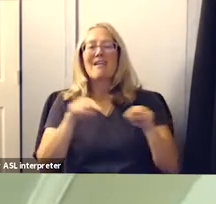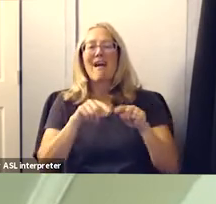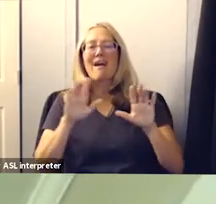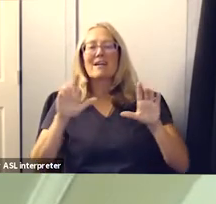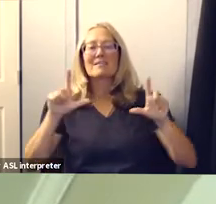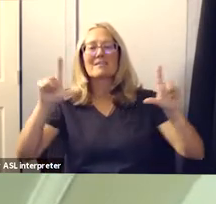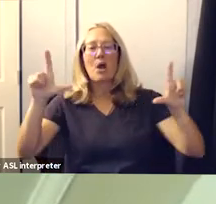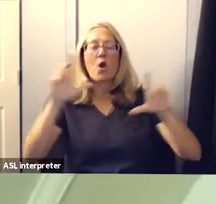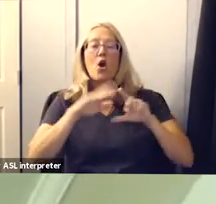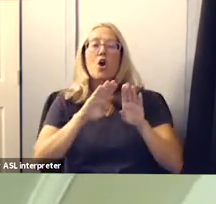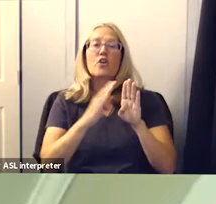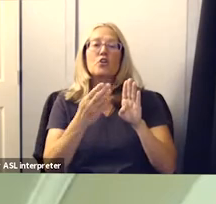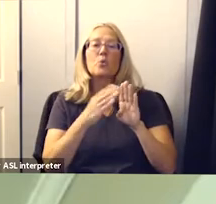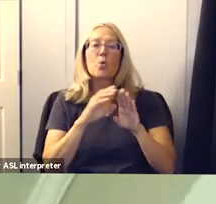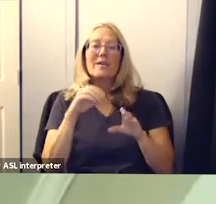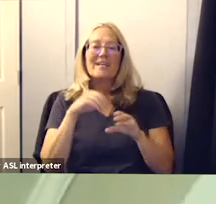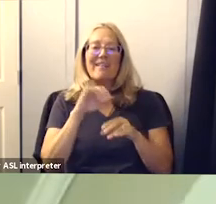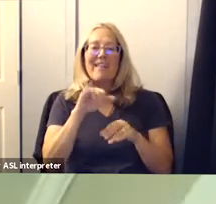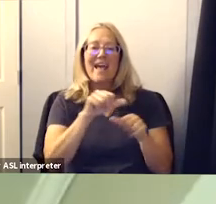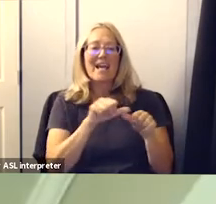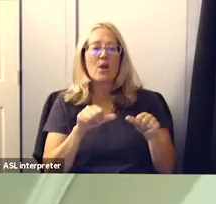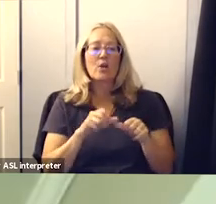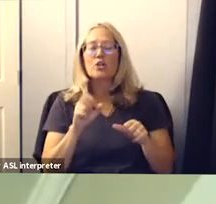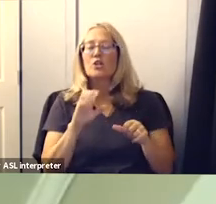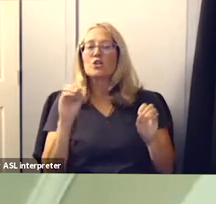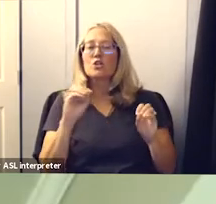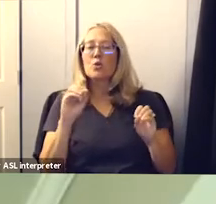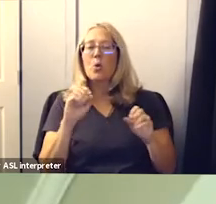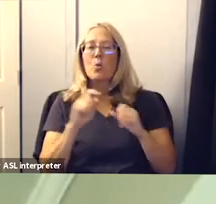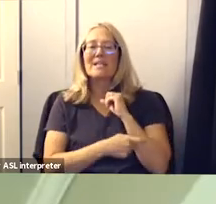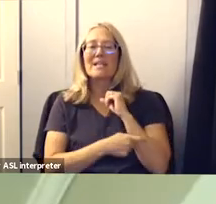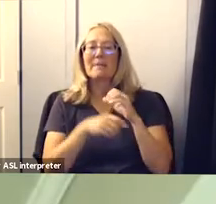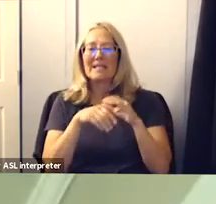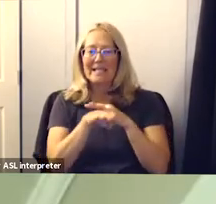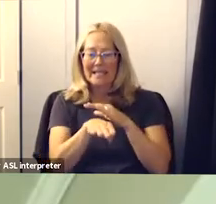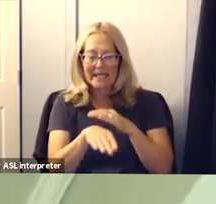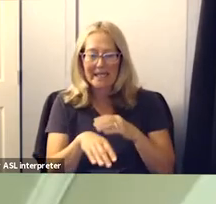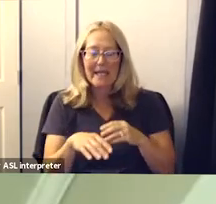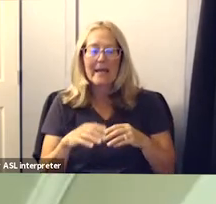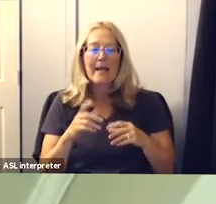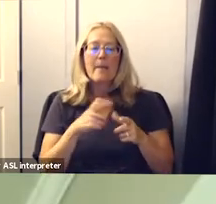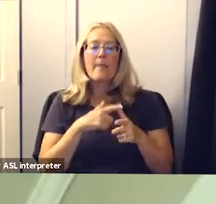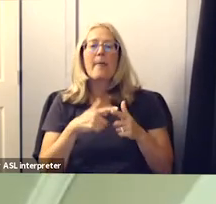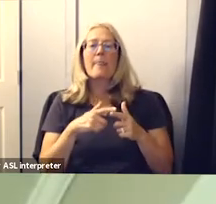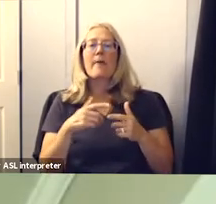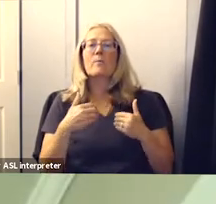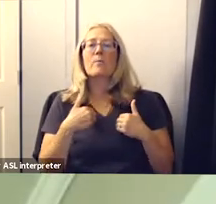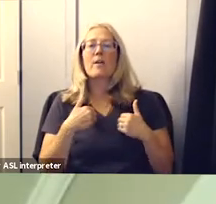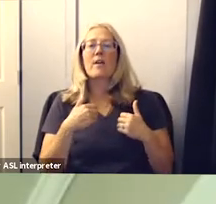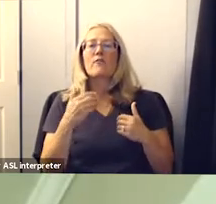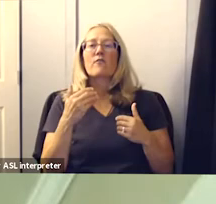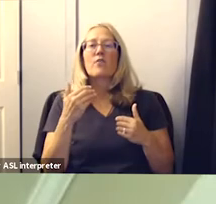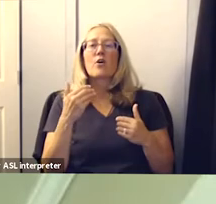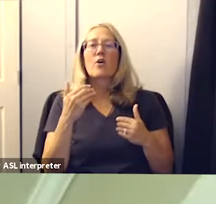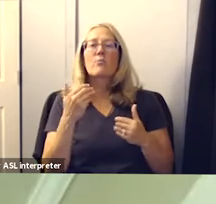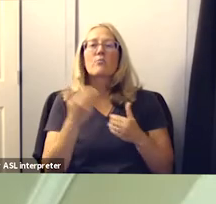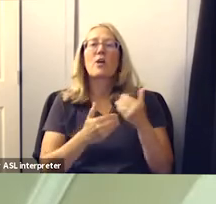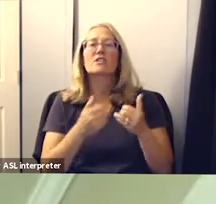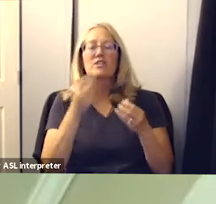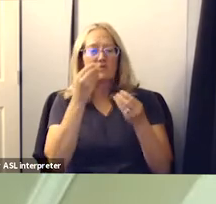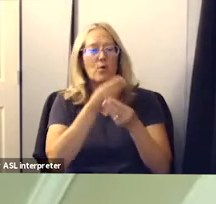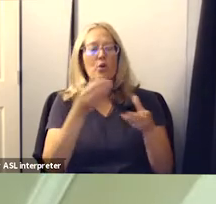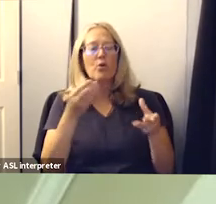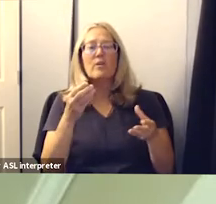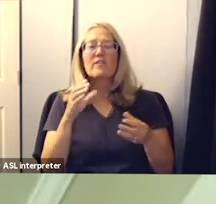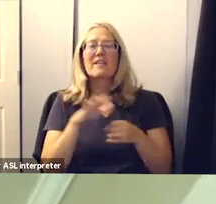affected areas so that no one um will be tempted to go inside and then we have a process for notifying the site administrator